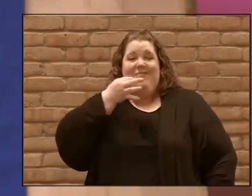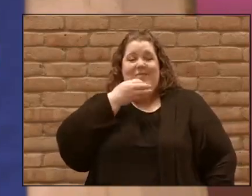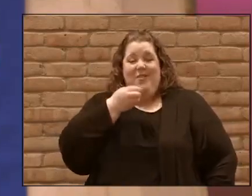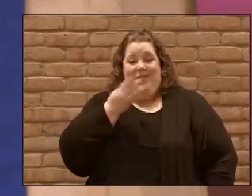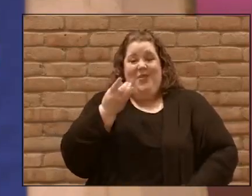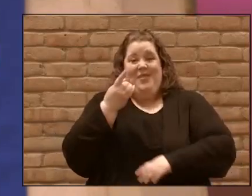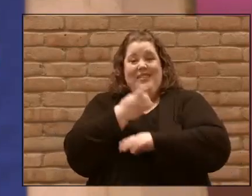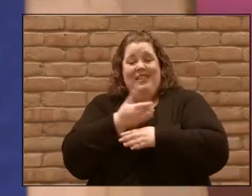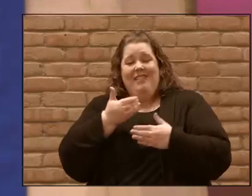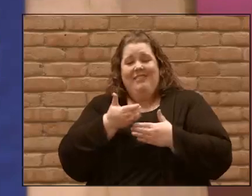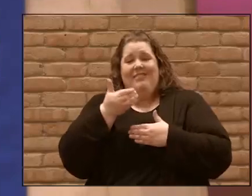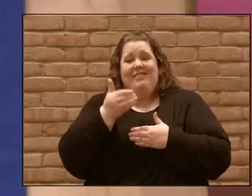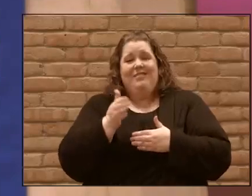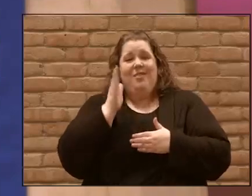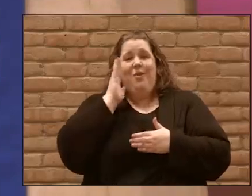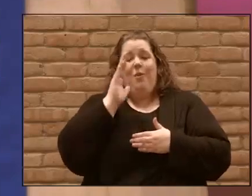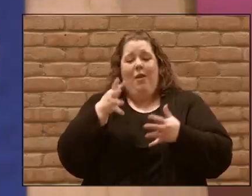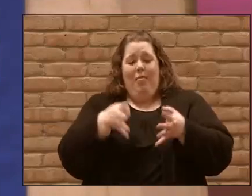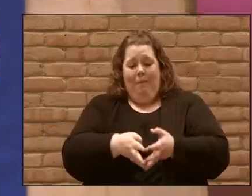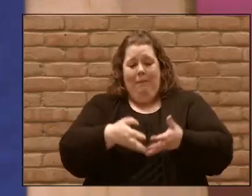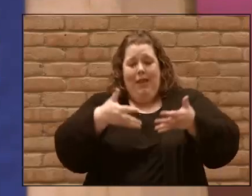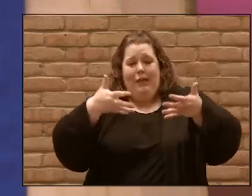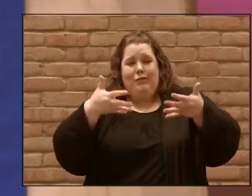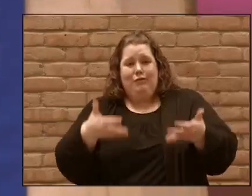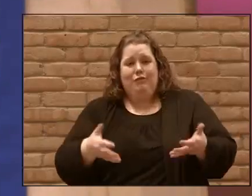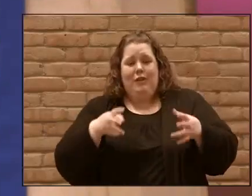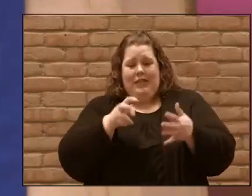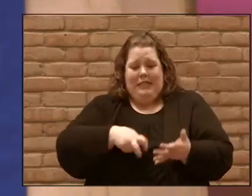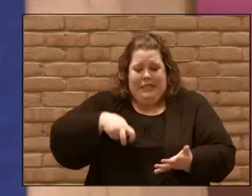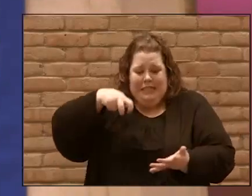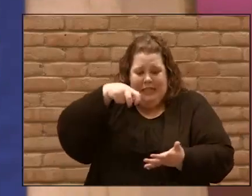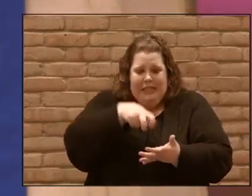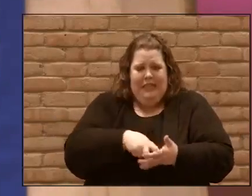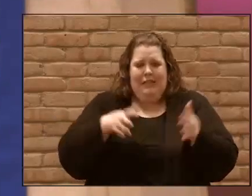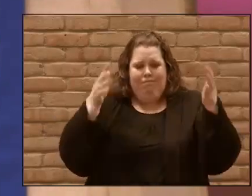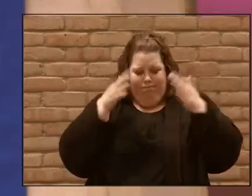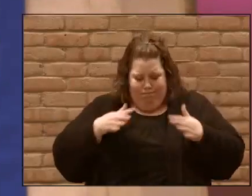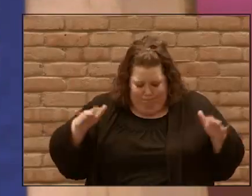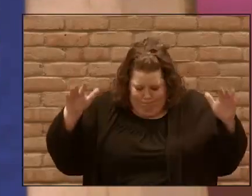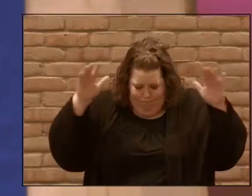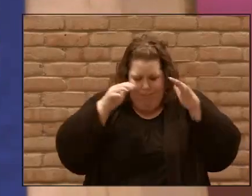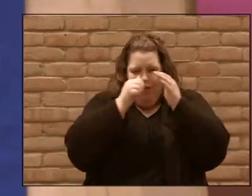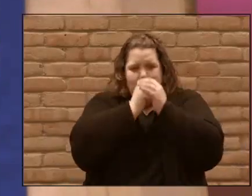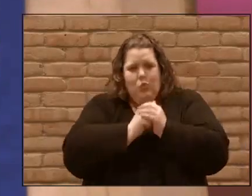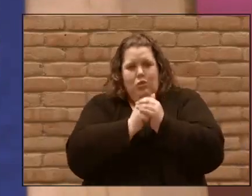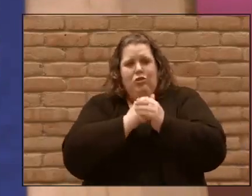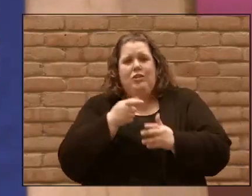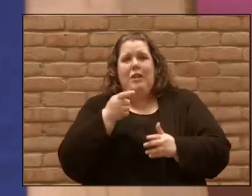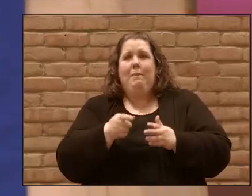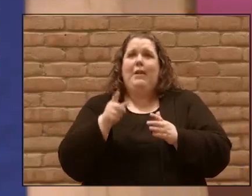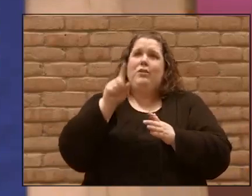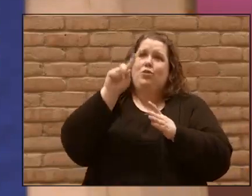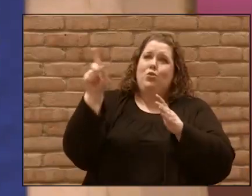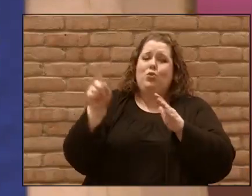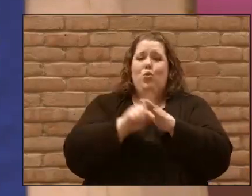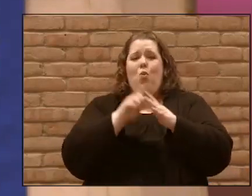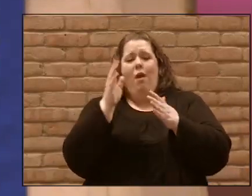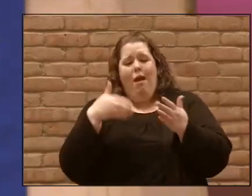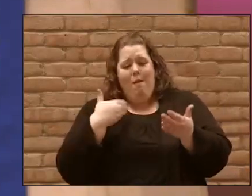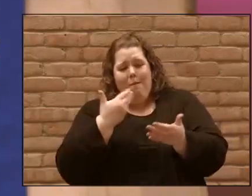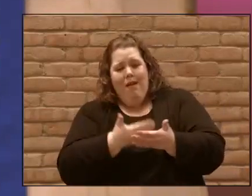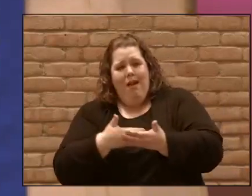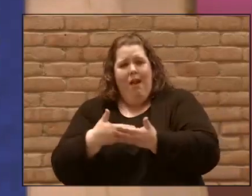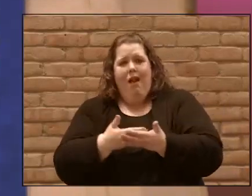at the manger and we're going to worship our king our God who's shown up in the flesh to show us exactly what